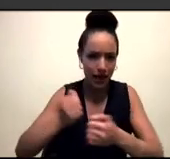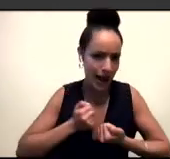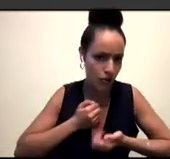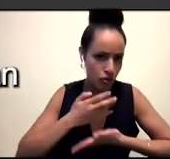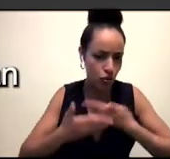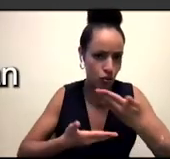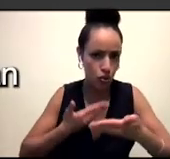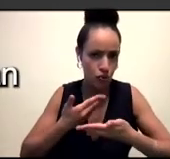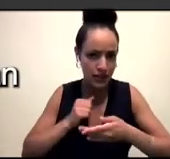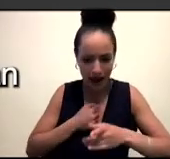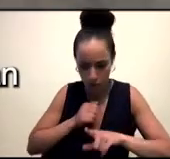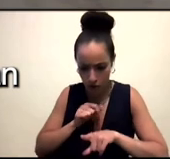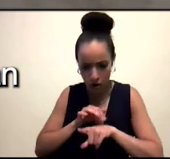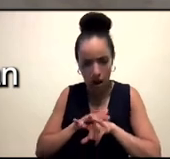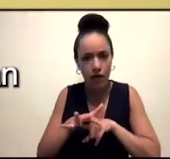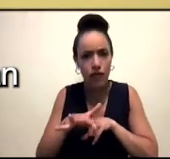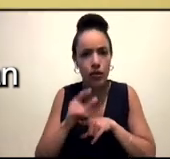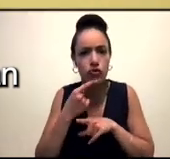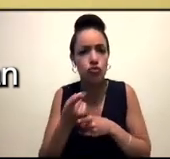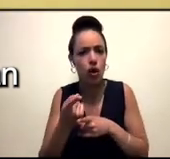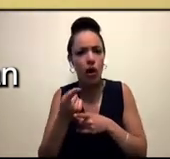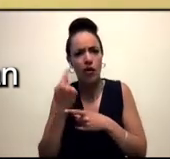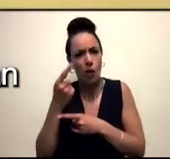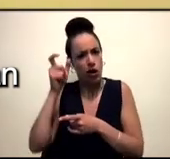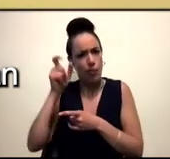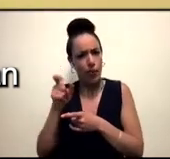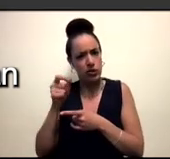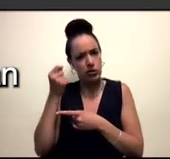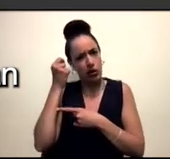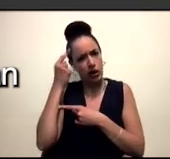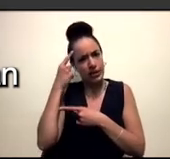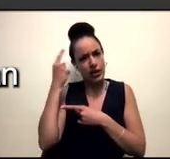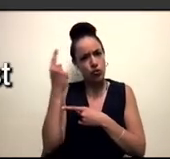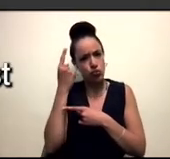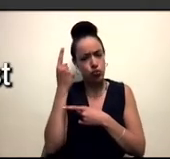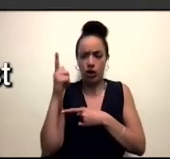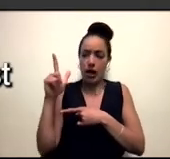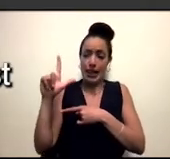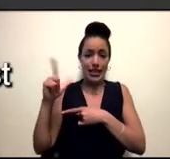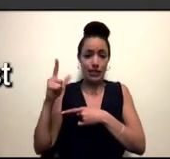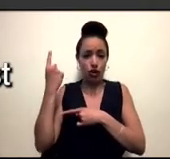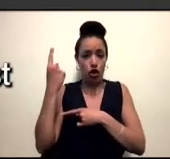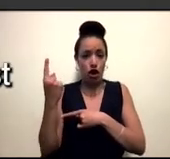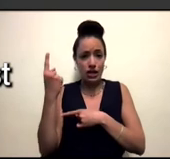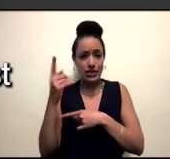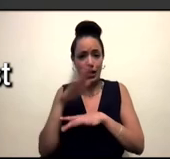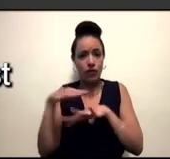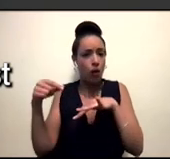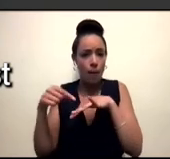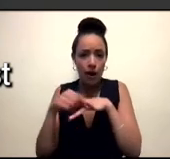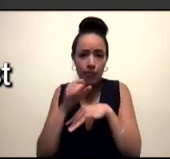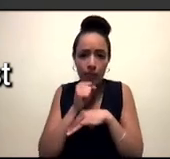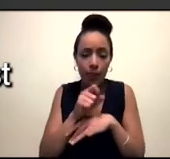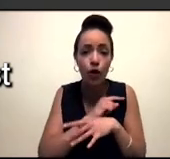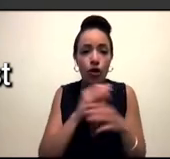who isn't understood ever as bisexual, but is always understood as a lesbian who married a man, because bisexuals don't exist, but we're out here.